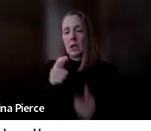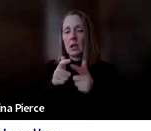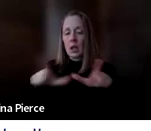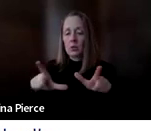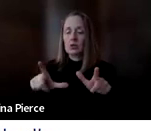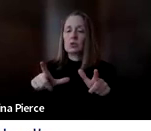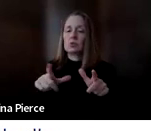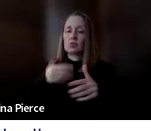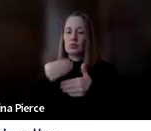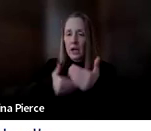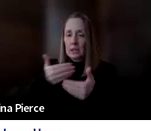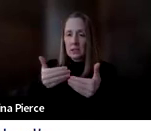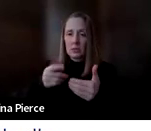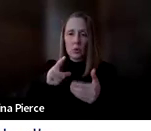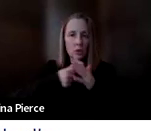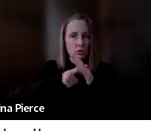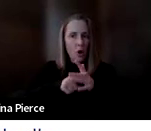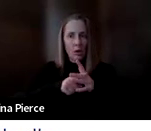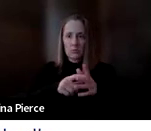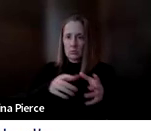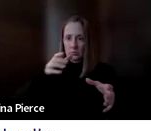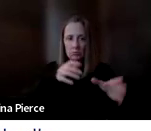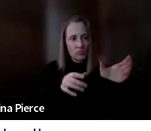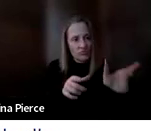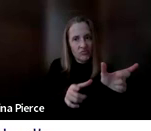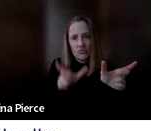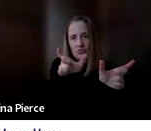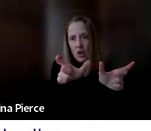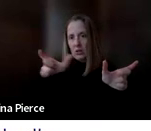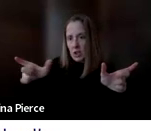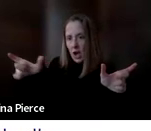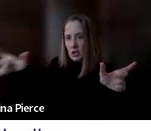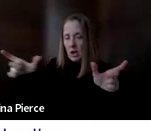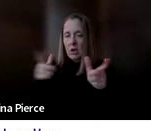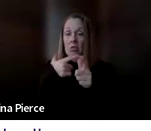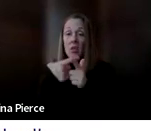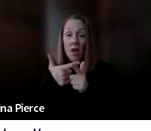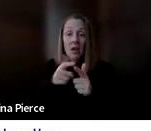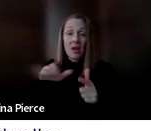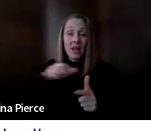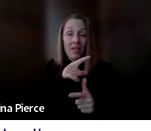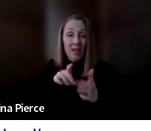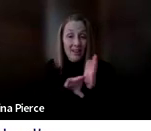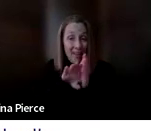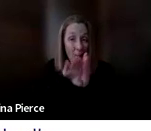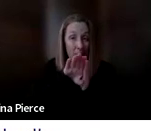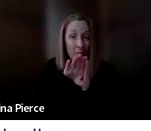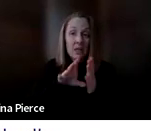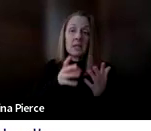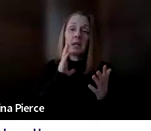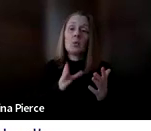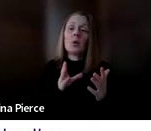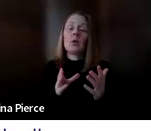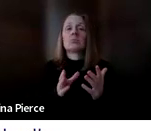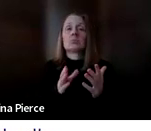processing bigger chunks of language at a time. And as their language develops, they break it down into smaller pieces. Now, a lot of our